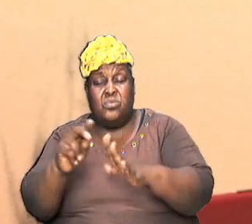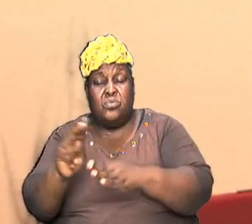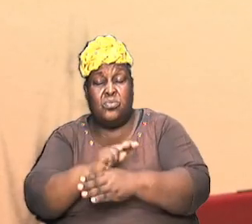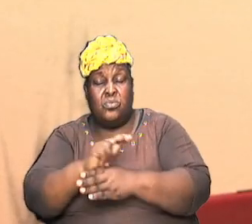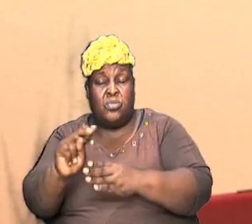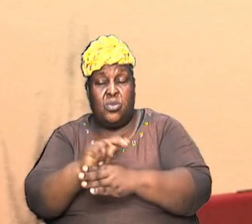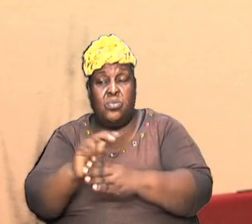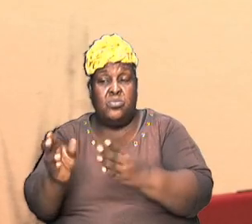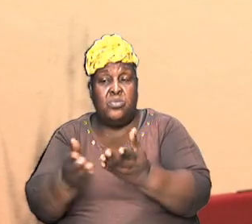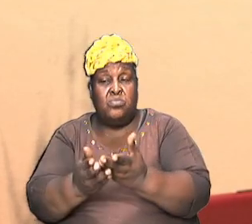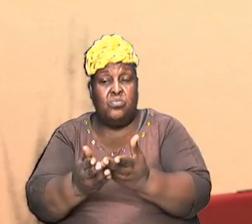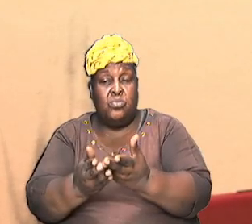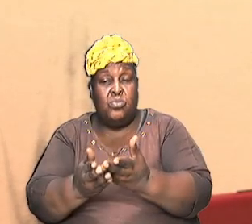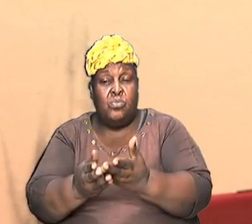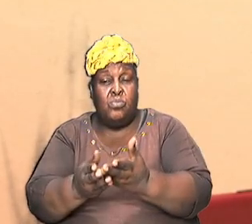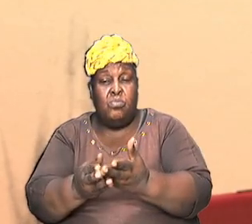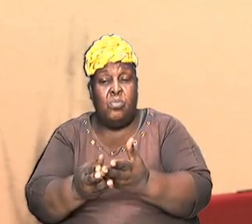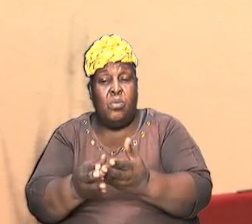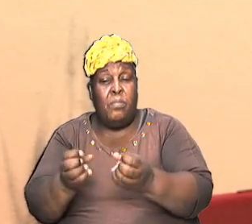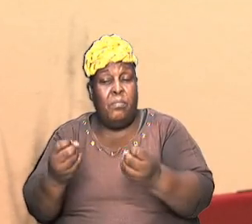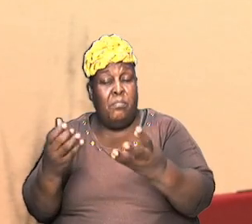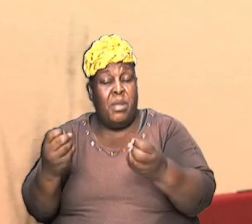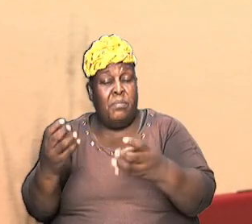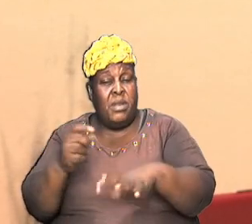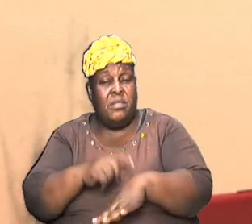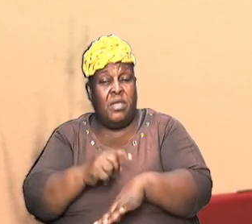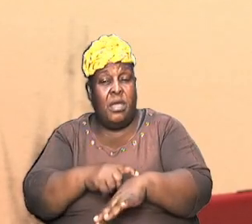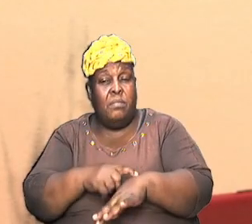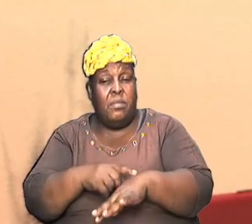regularly so they had confidence